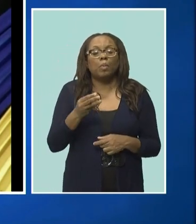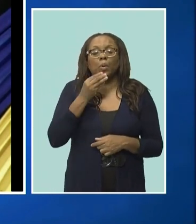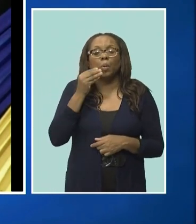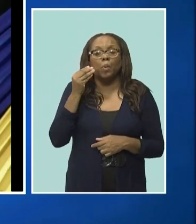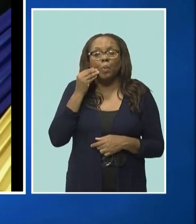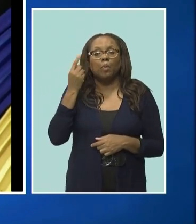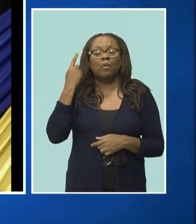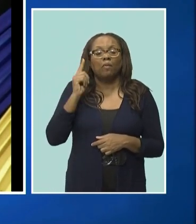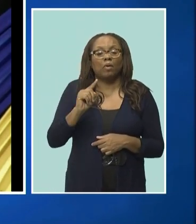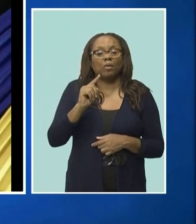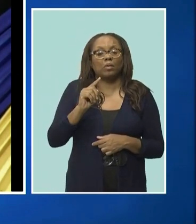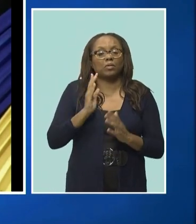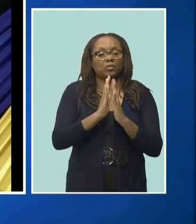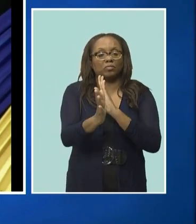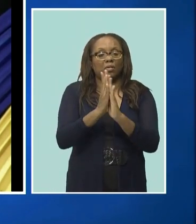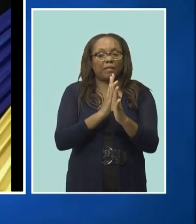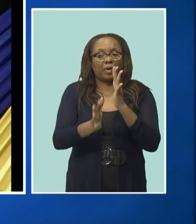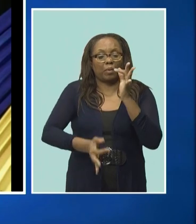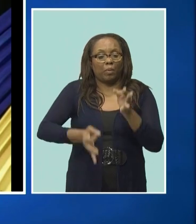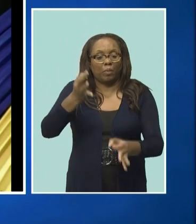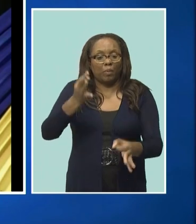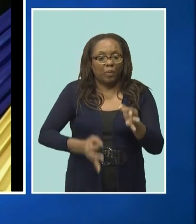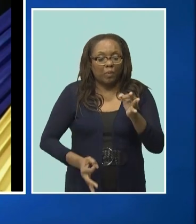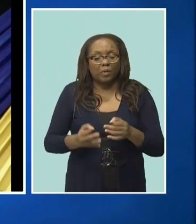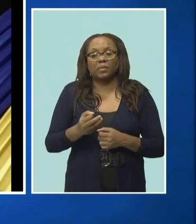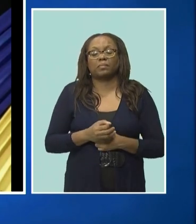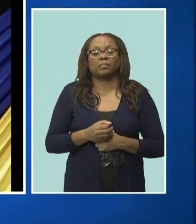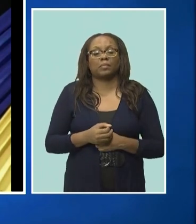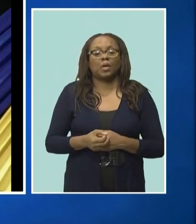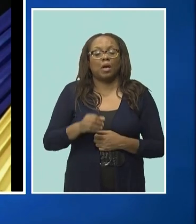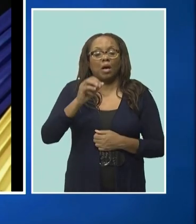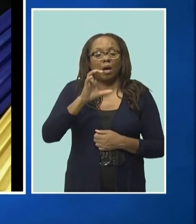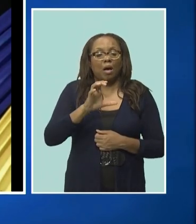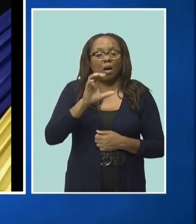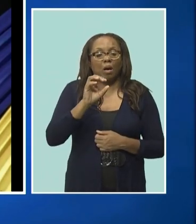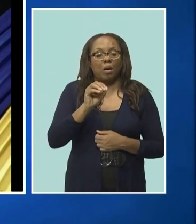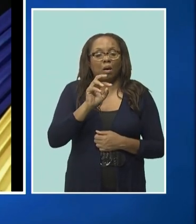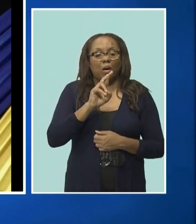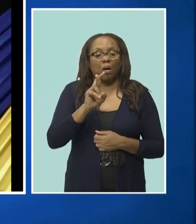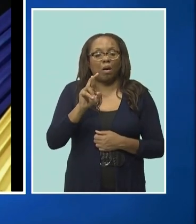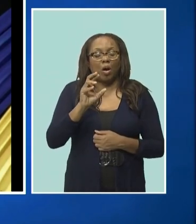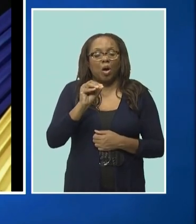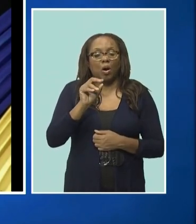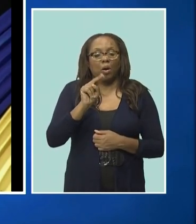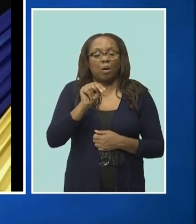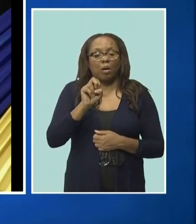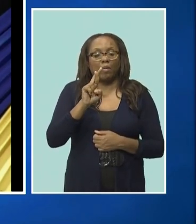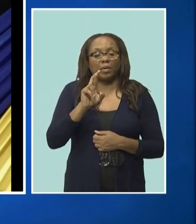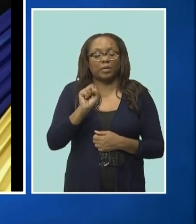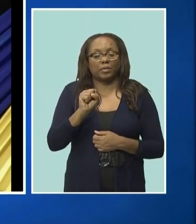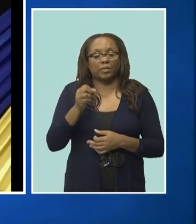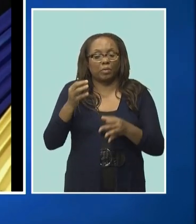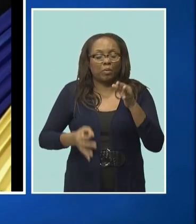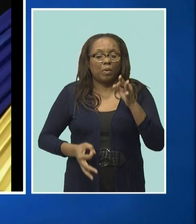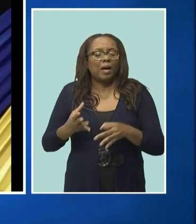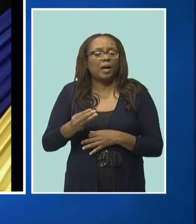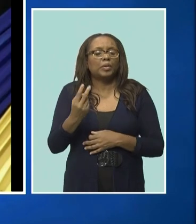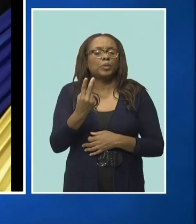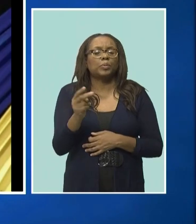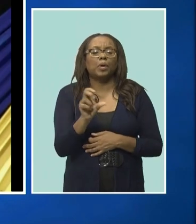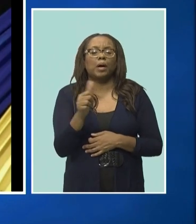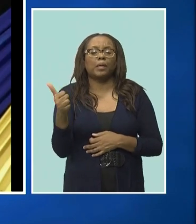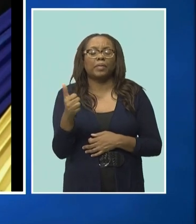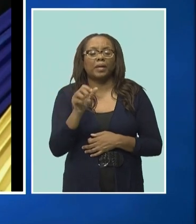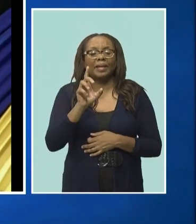the Coroner's Court, the Traffic Court, and two District A Criminal Courts. When completed